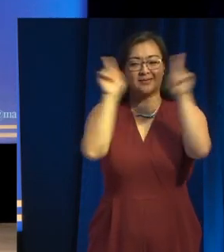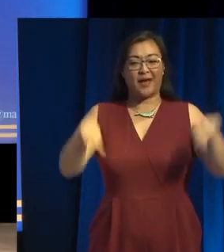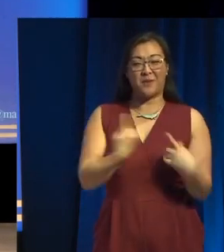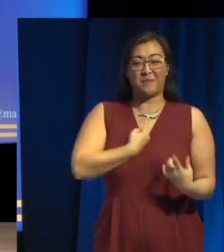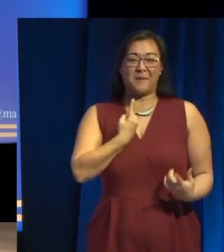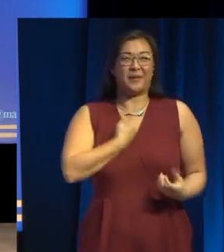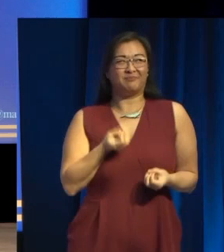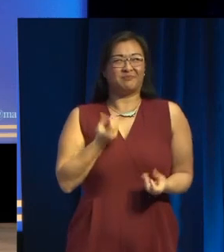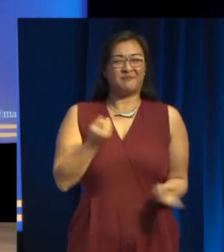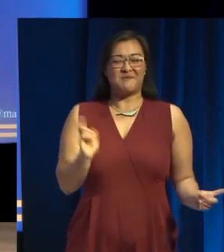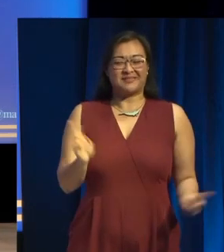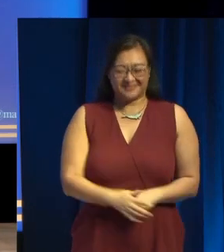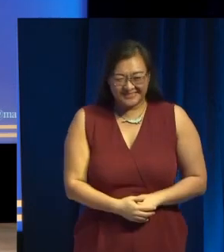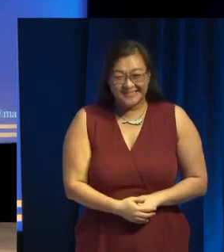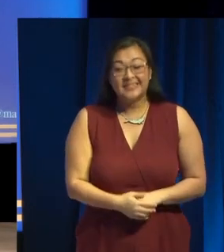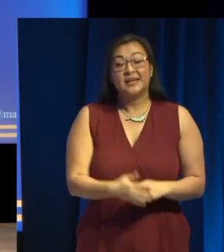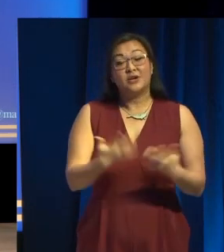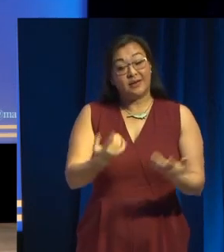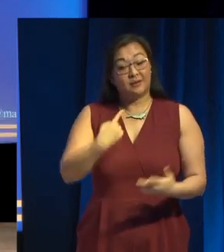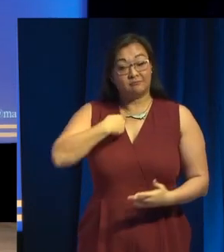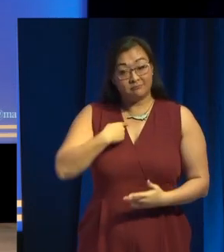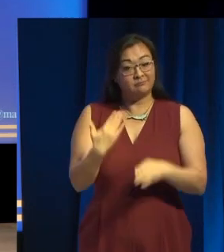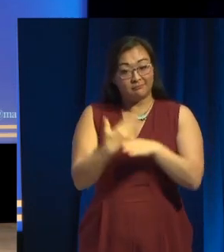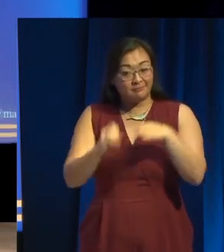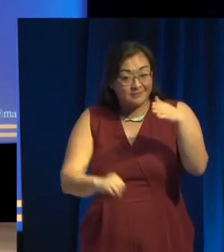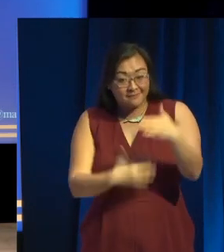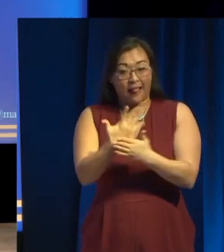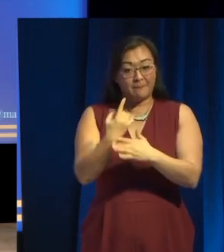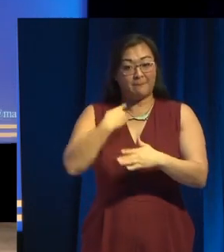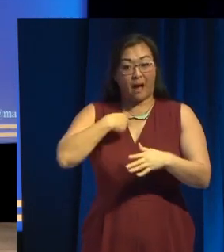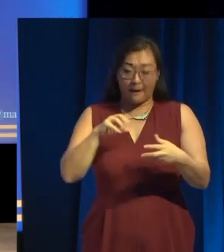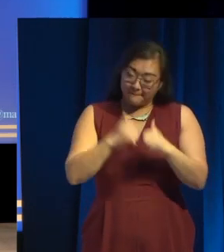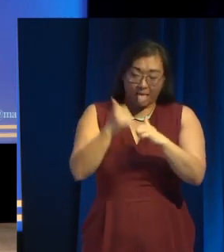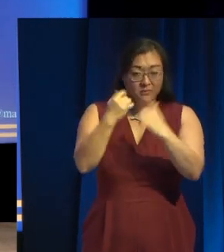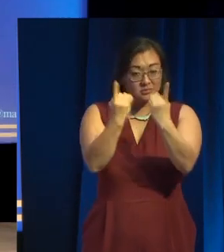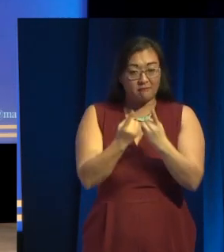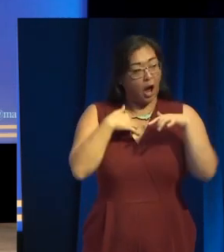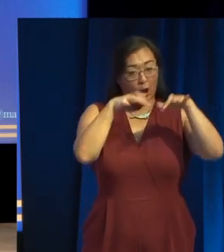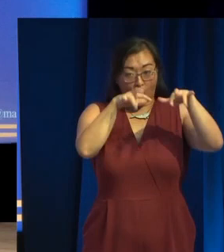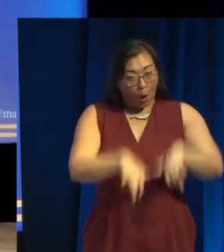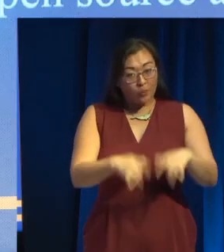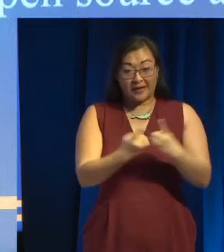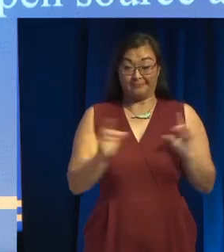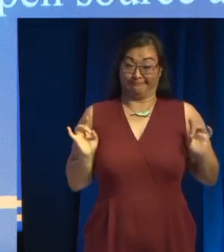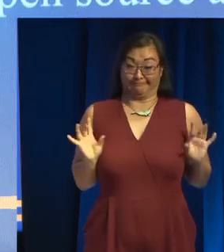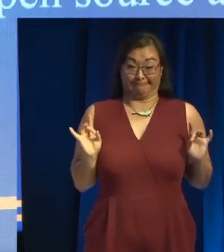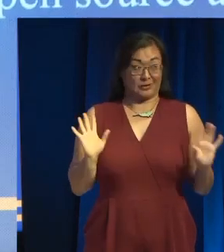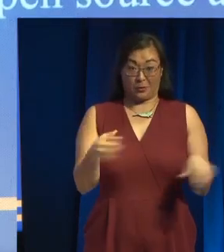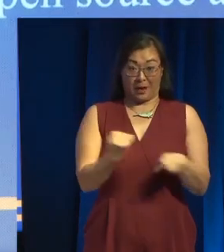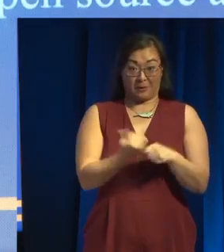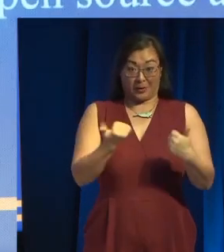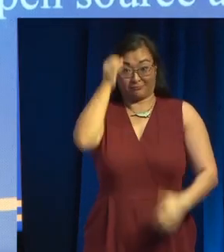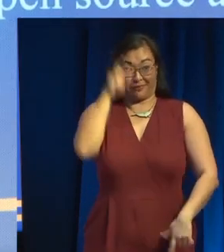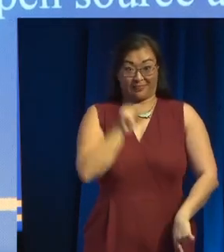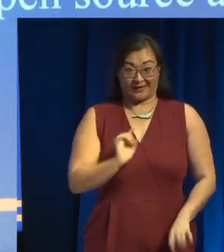The long and short of it is, as I'm a developer, I build stuff, I code things. That's all I'm actually any good at. I've done games